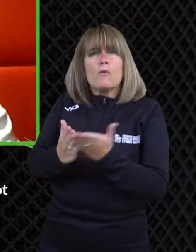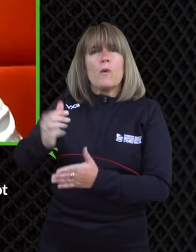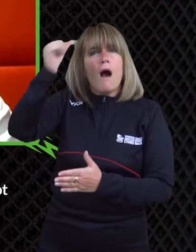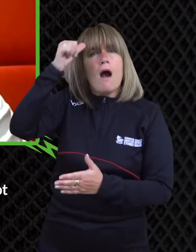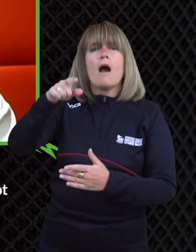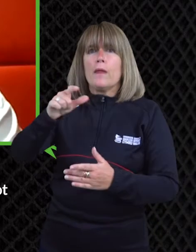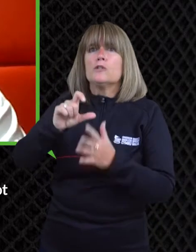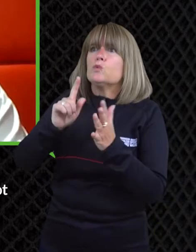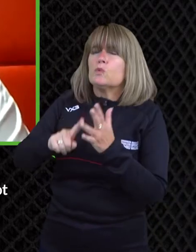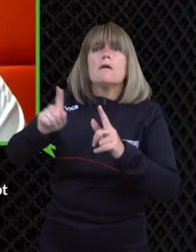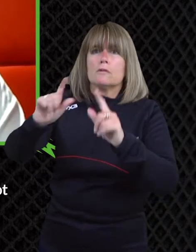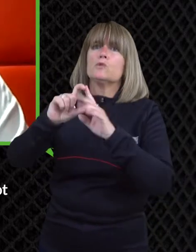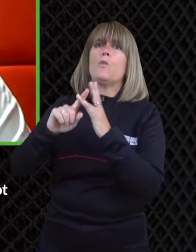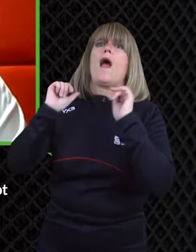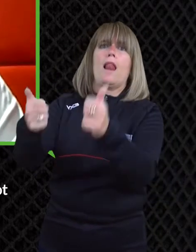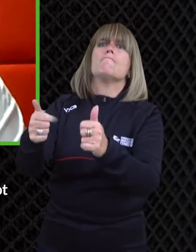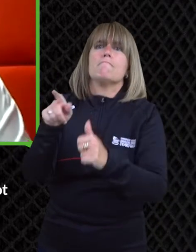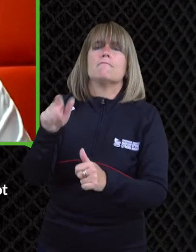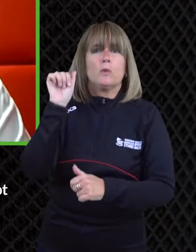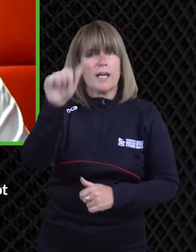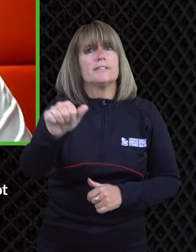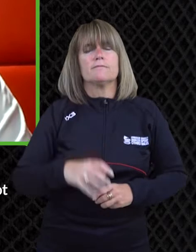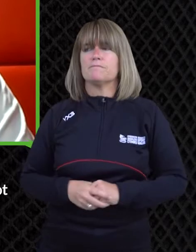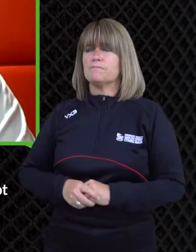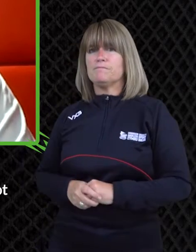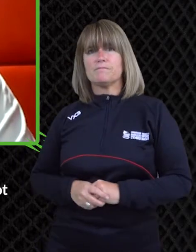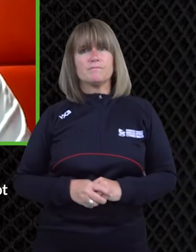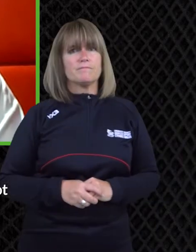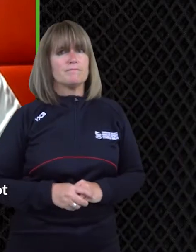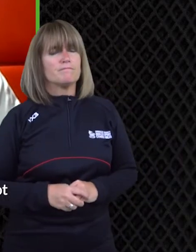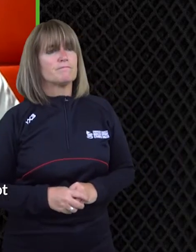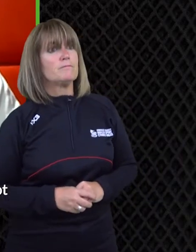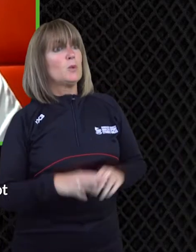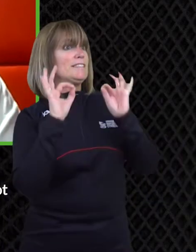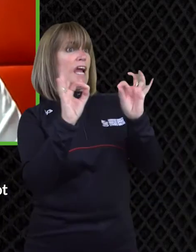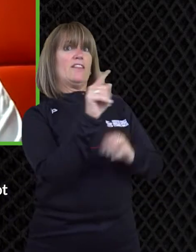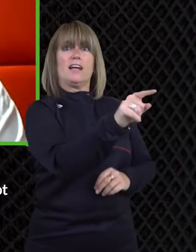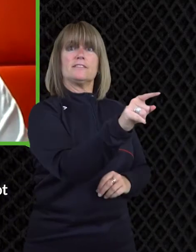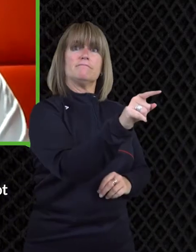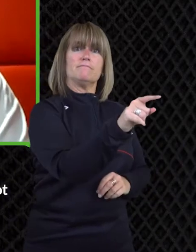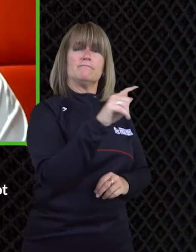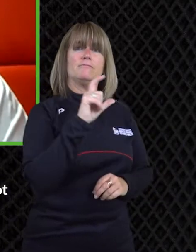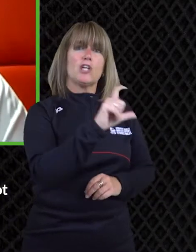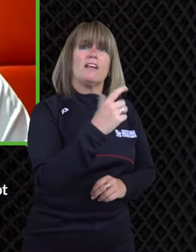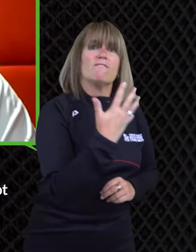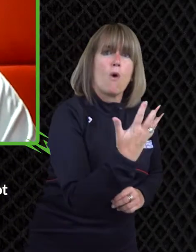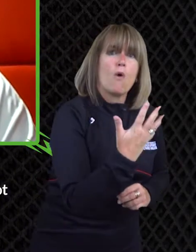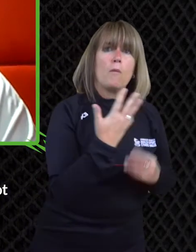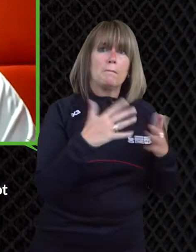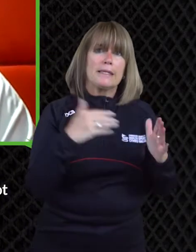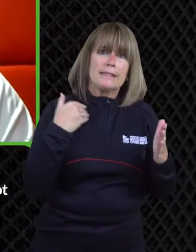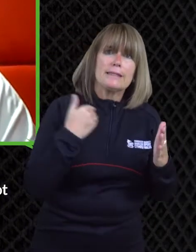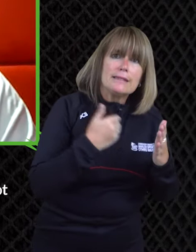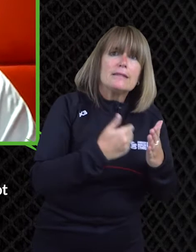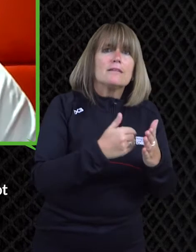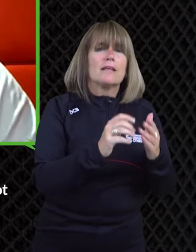team for channel four's winter paralympics coverage i personally think that think that's fantastic uh some people might disagree um but